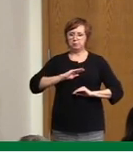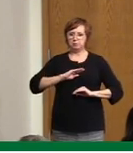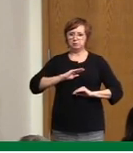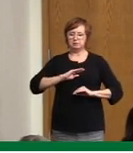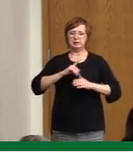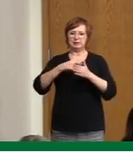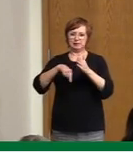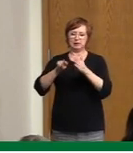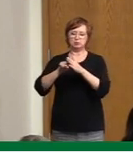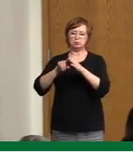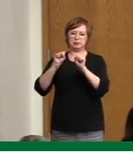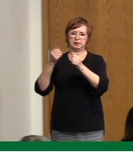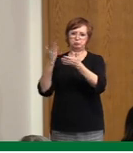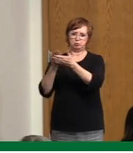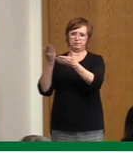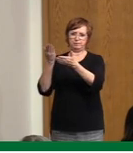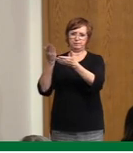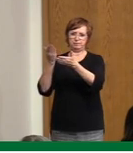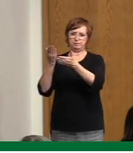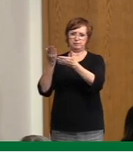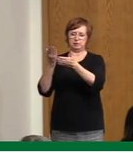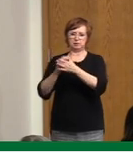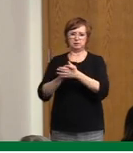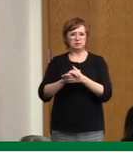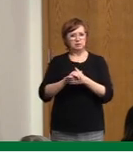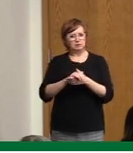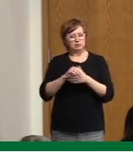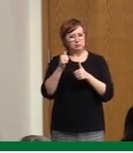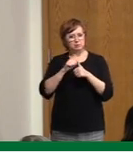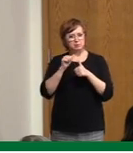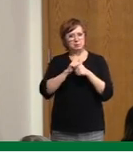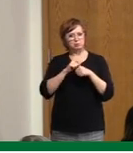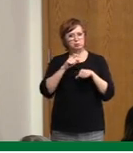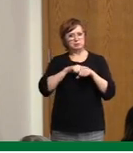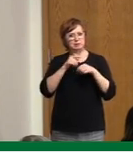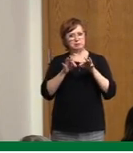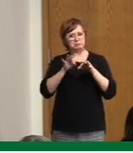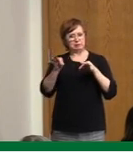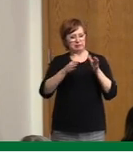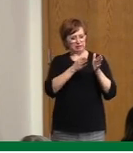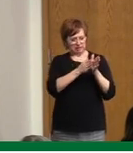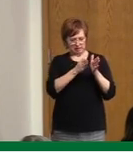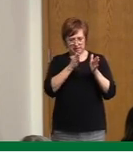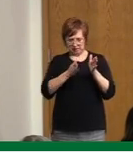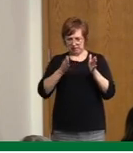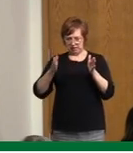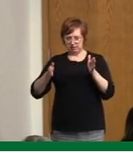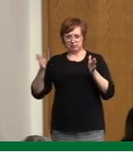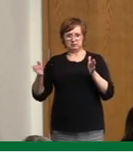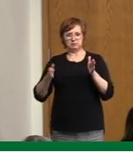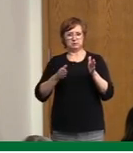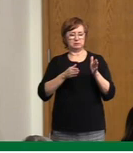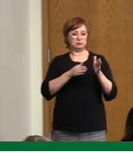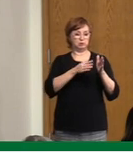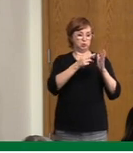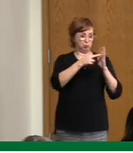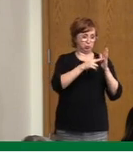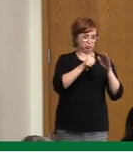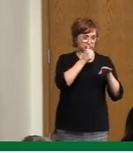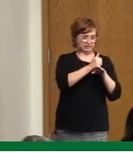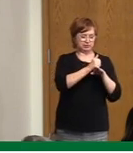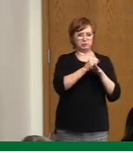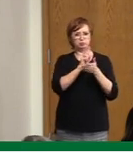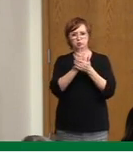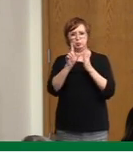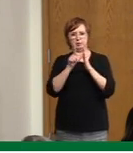more by next week because it takes up to a week or two weeks for any additional measures to have an impact. So, you know, this week